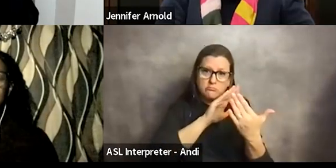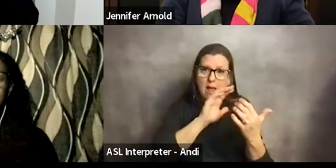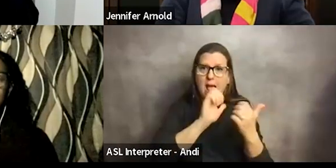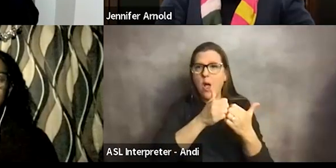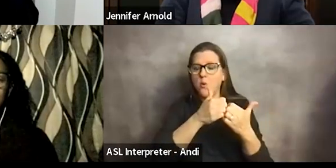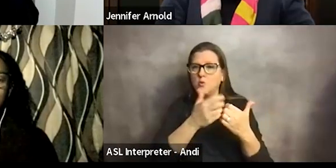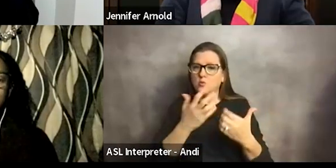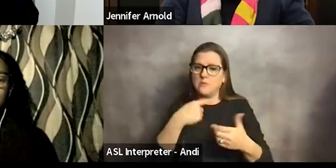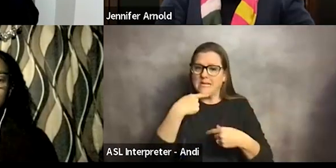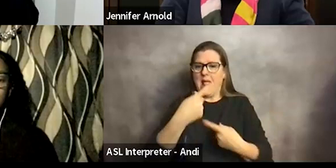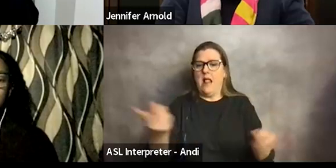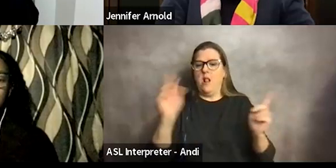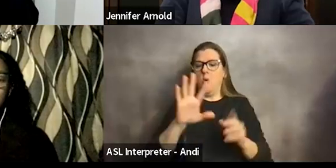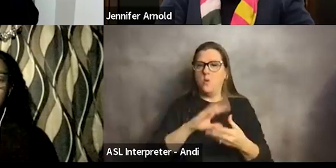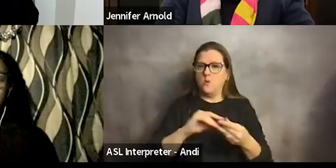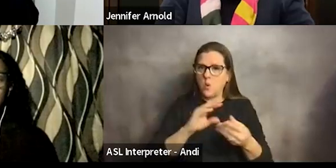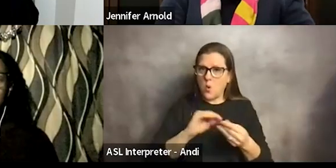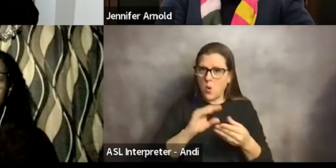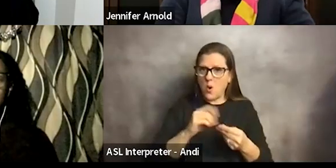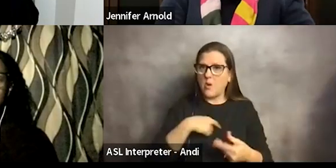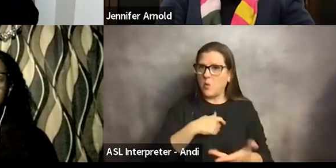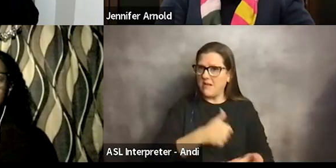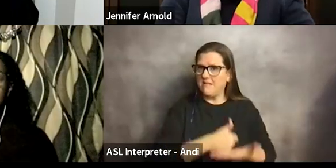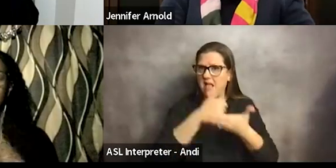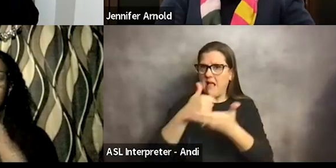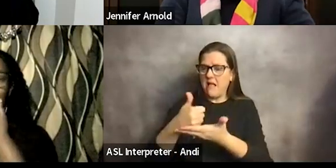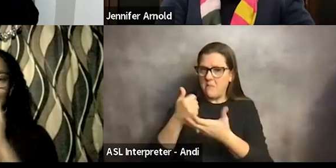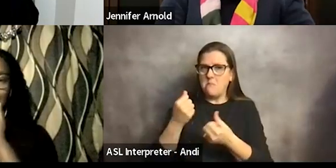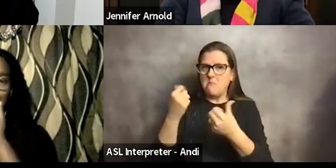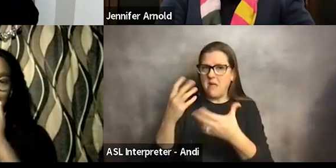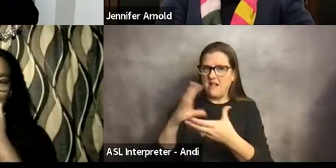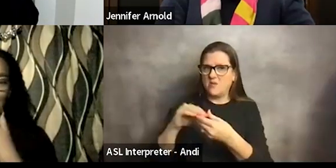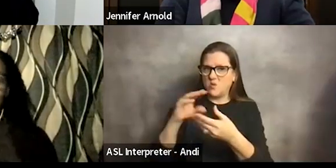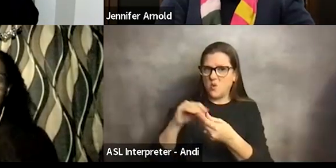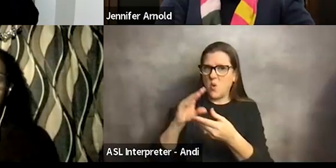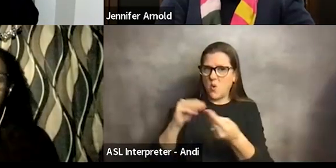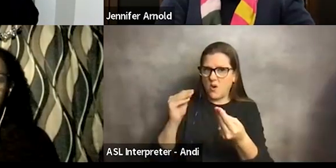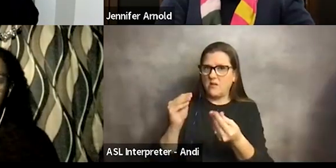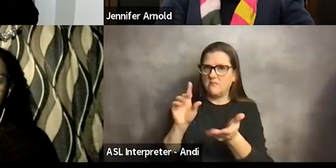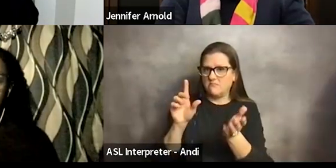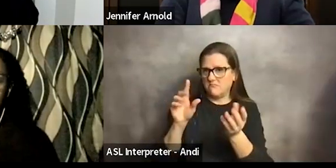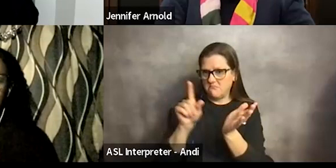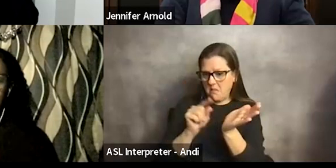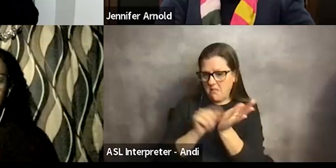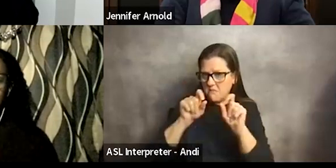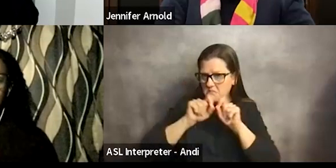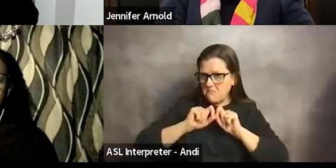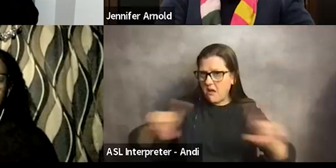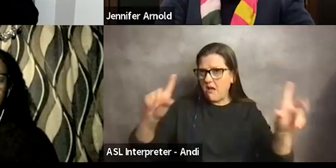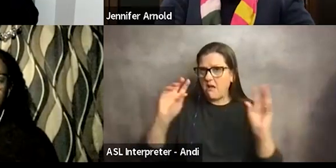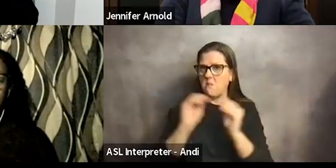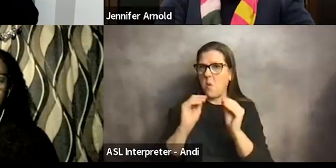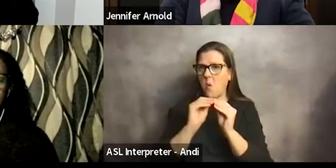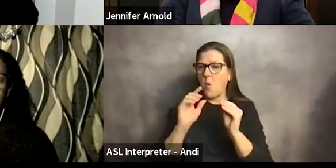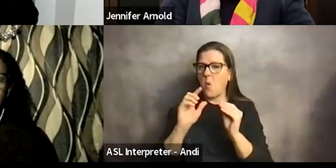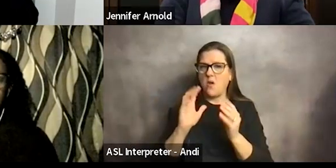story, I think we've helped bring many of these stories to the literature and we would love to help you. So just reach out to